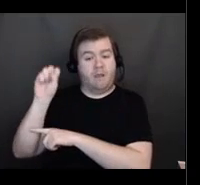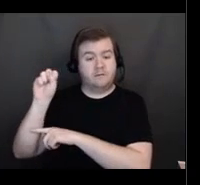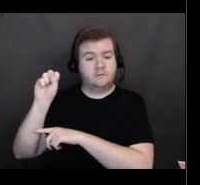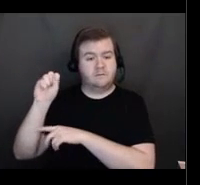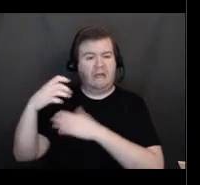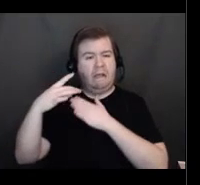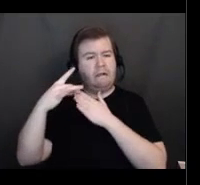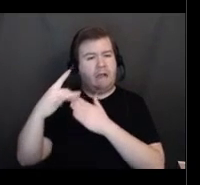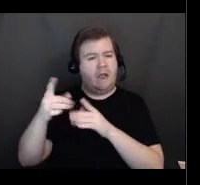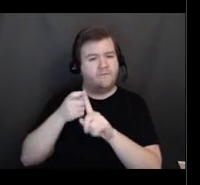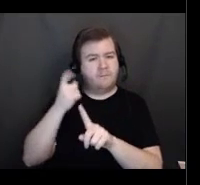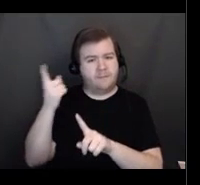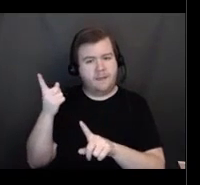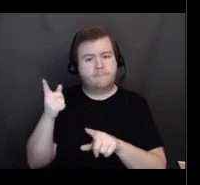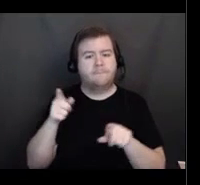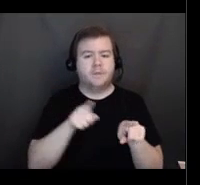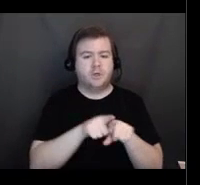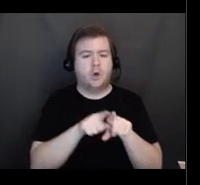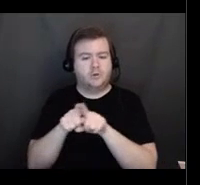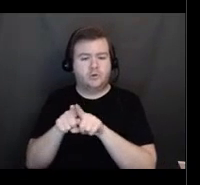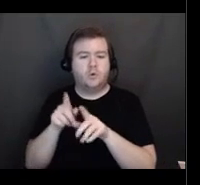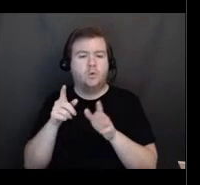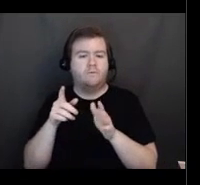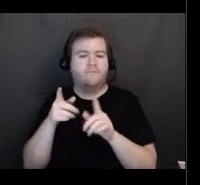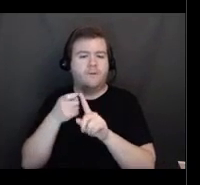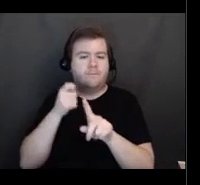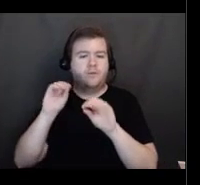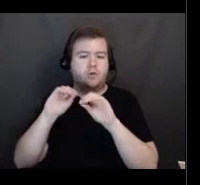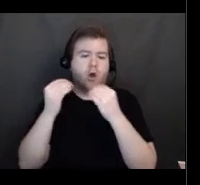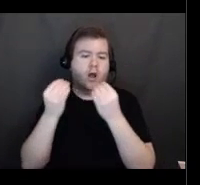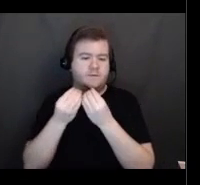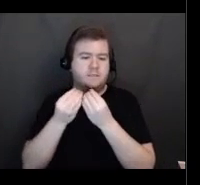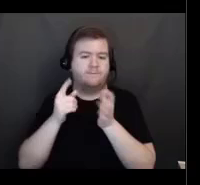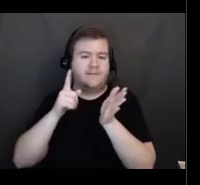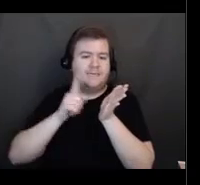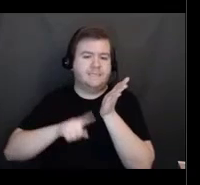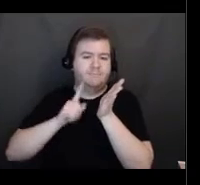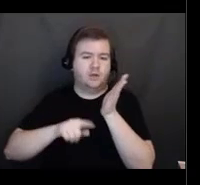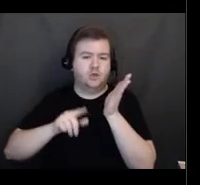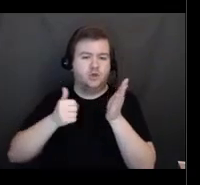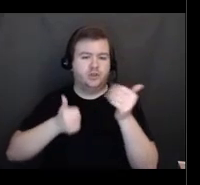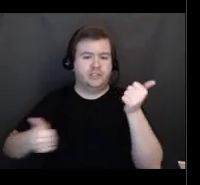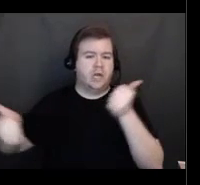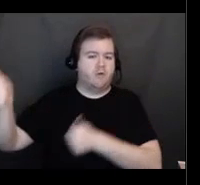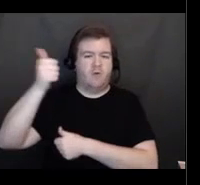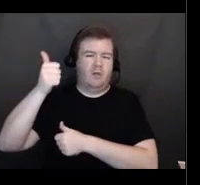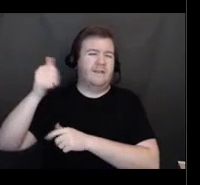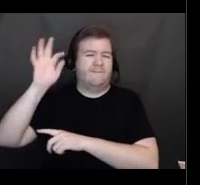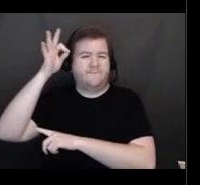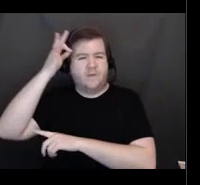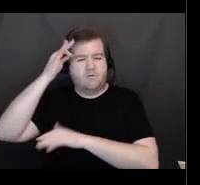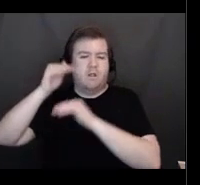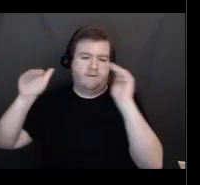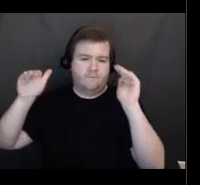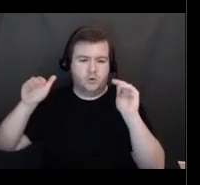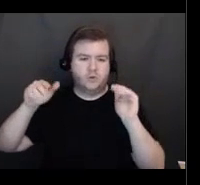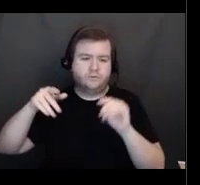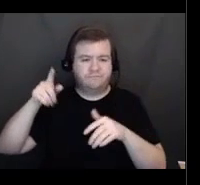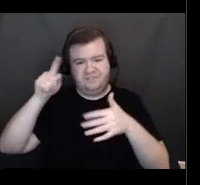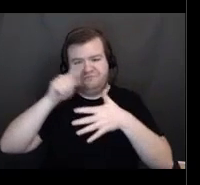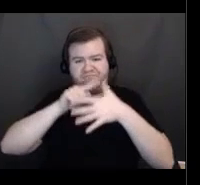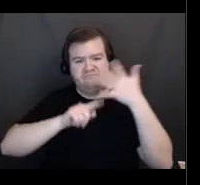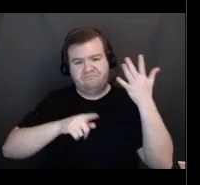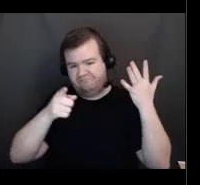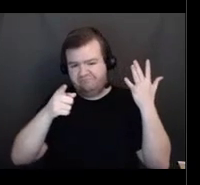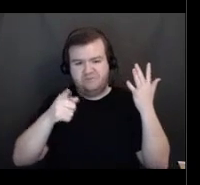the Office of the Inspector General. That's the federal level. The Federal Bureau of Investigations in the Department of Justice. So